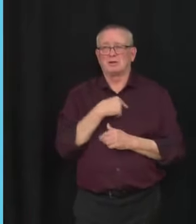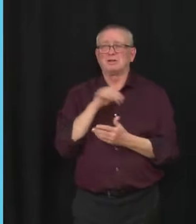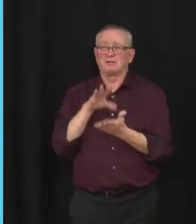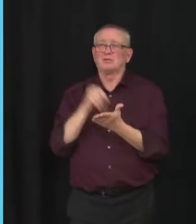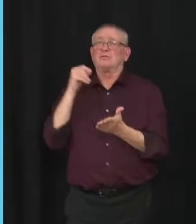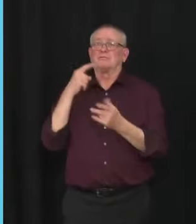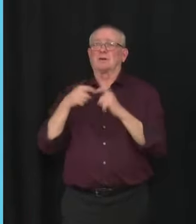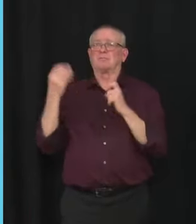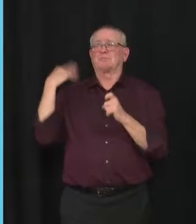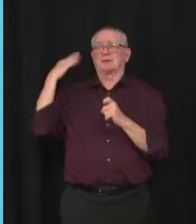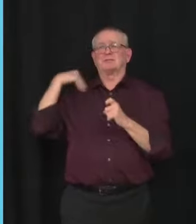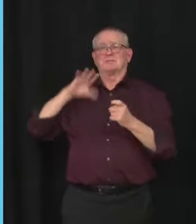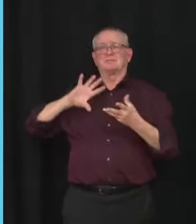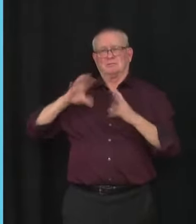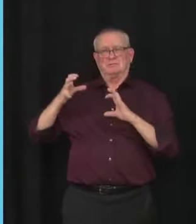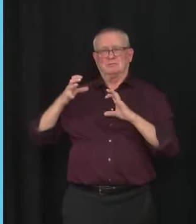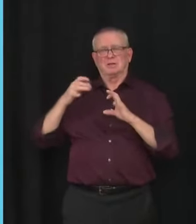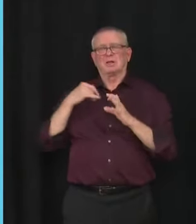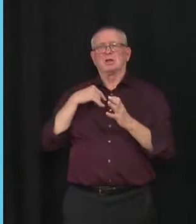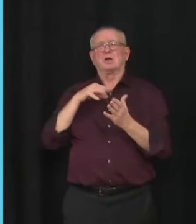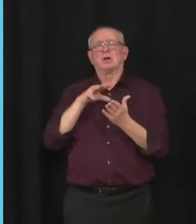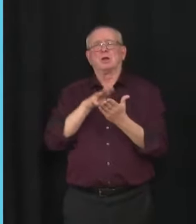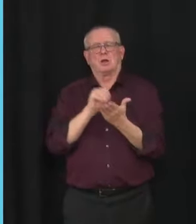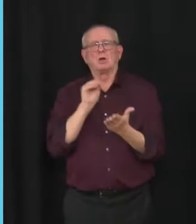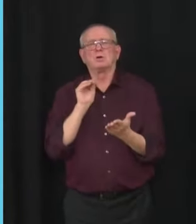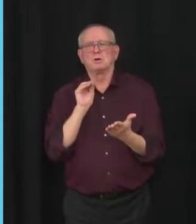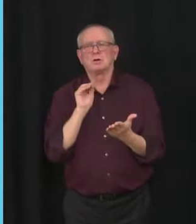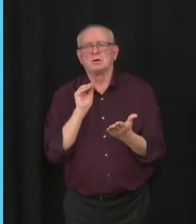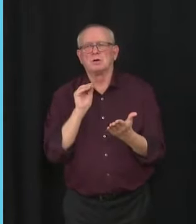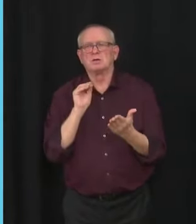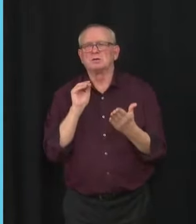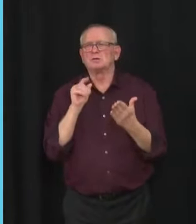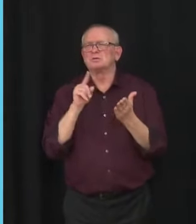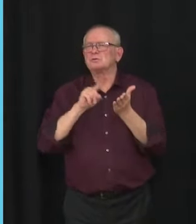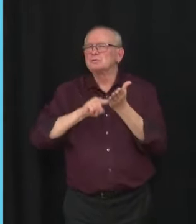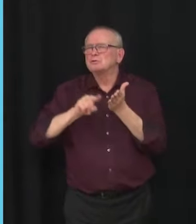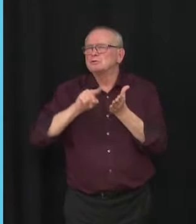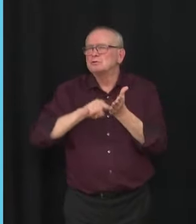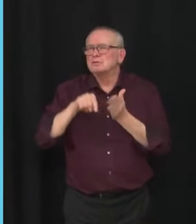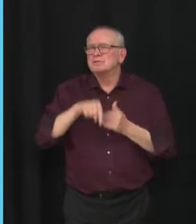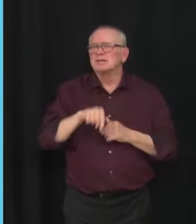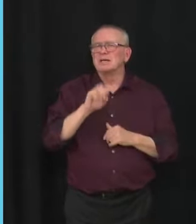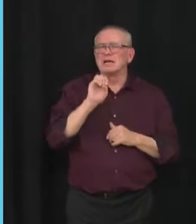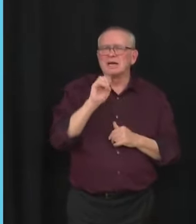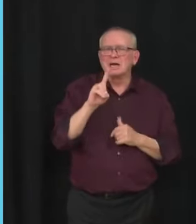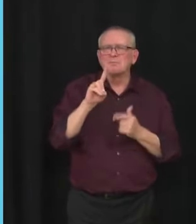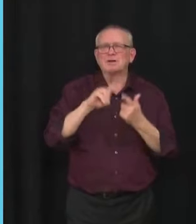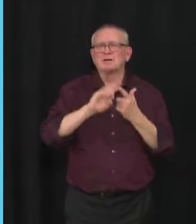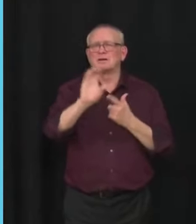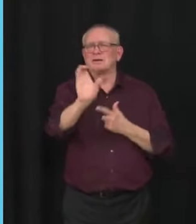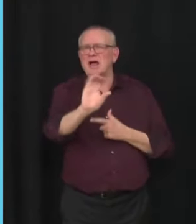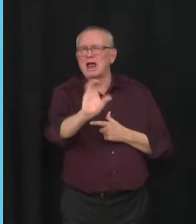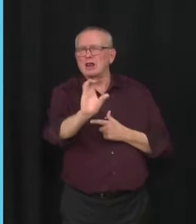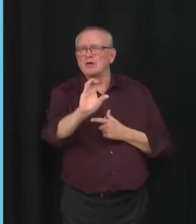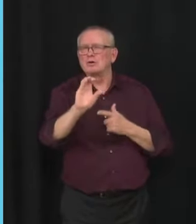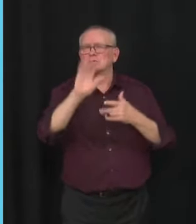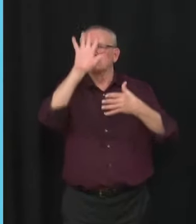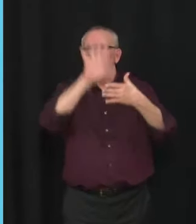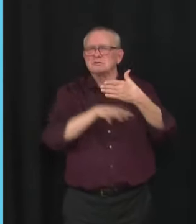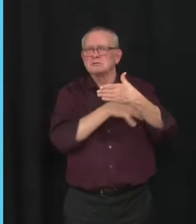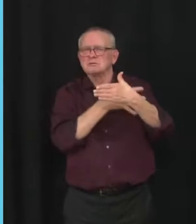that was done in both in Edmonton and in Calgary that did outreach to